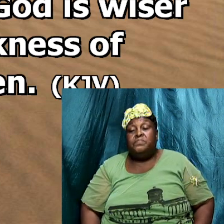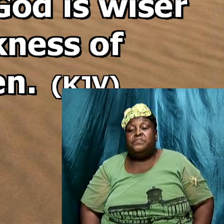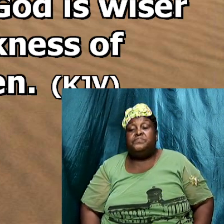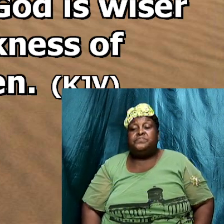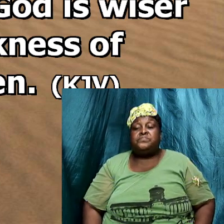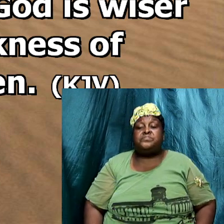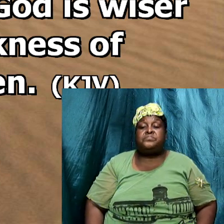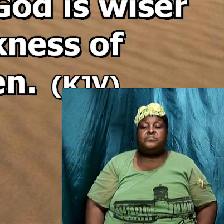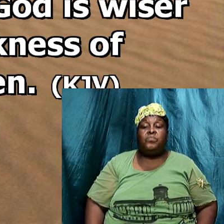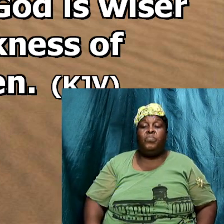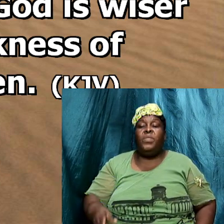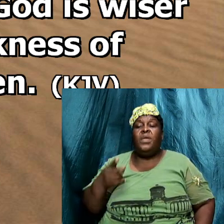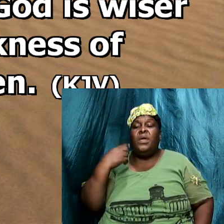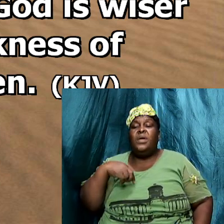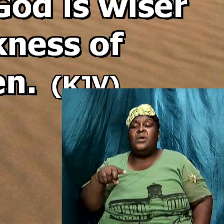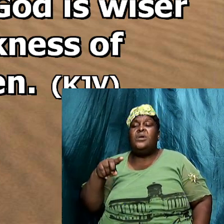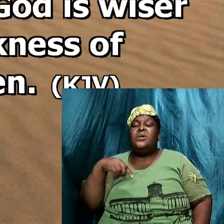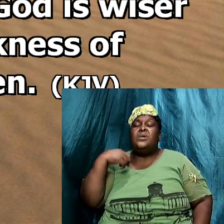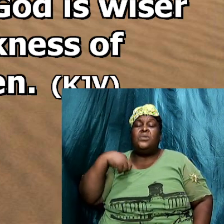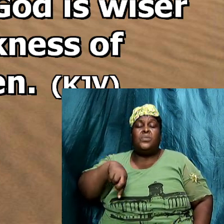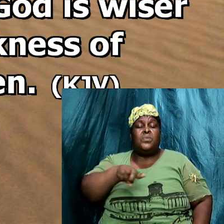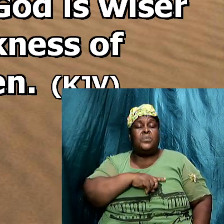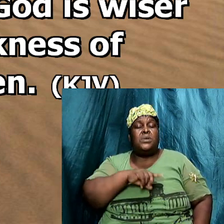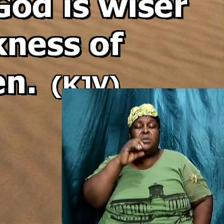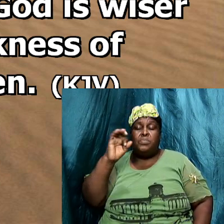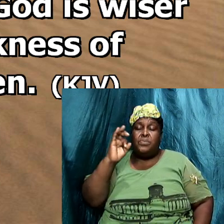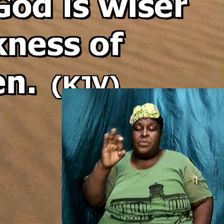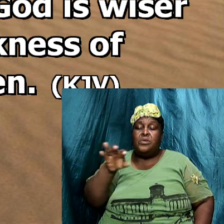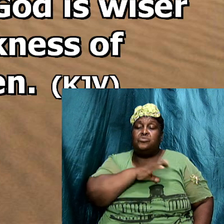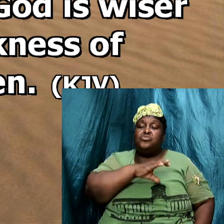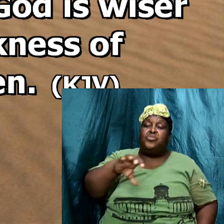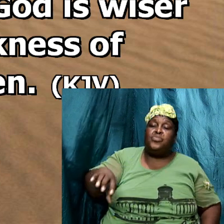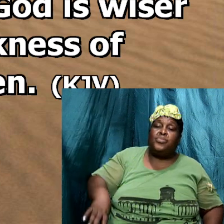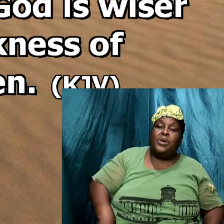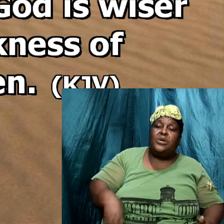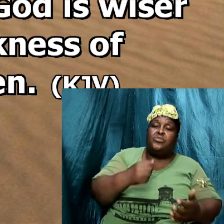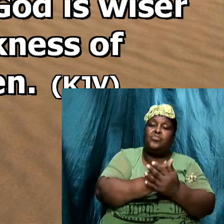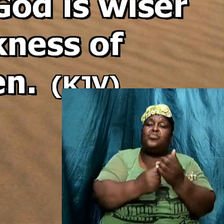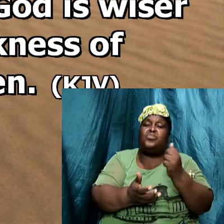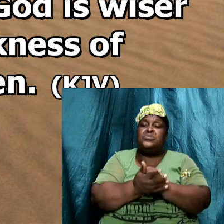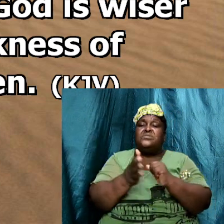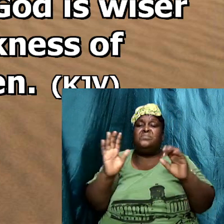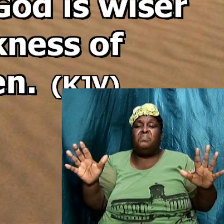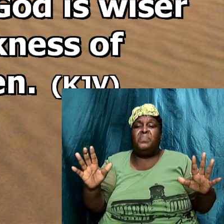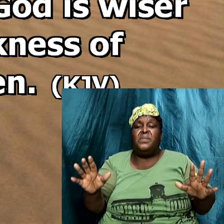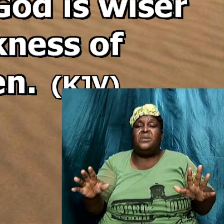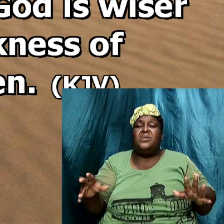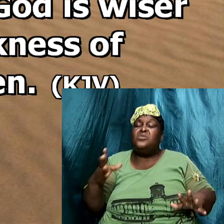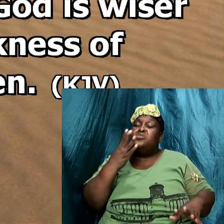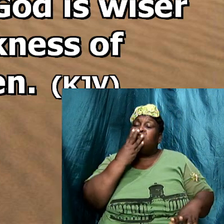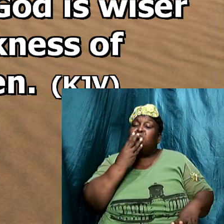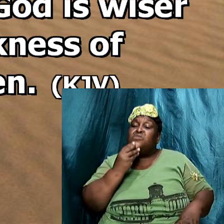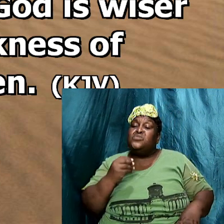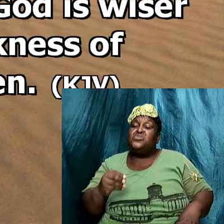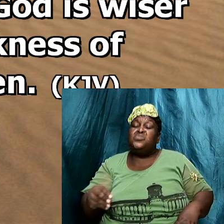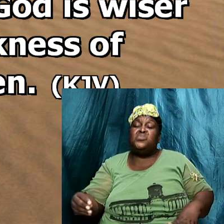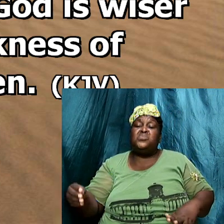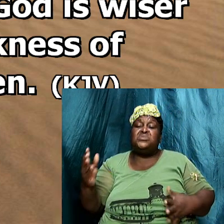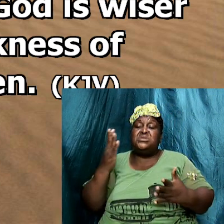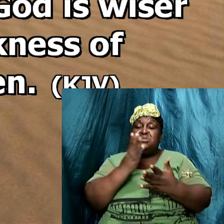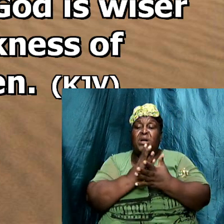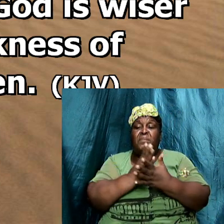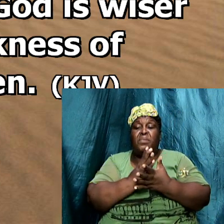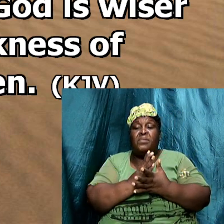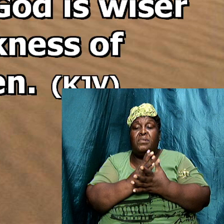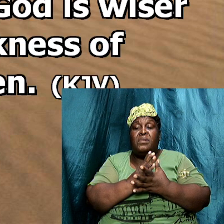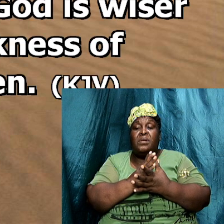but but preach Christ crucified unto the Jews as tumbling black and unto the Greeks